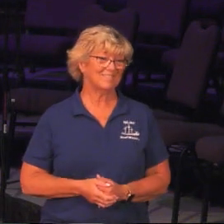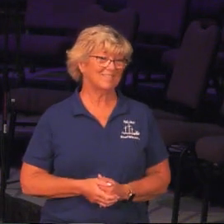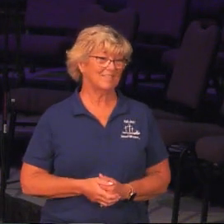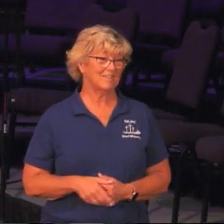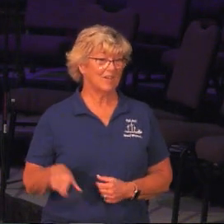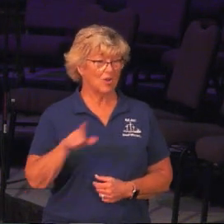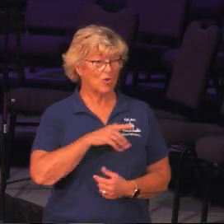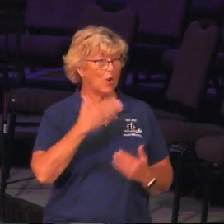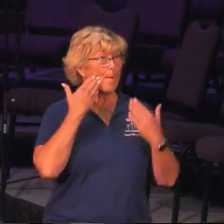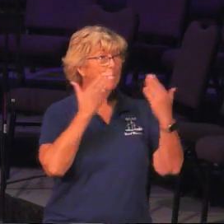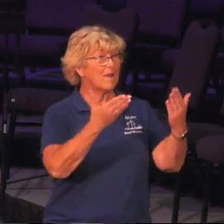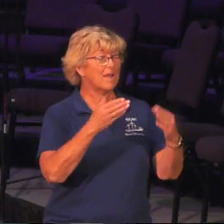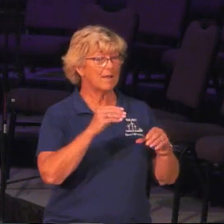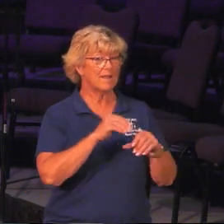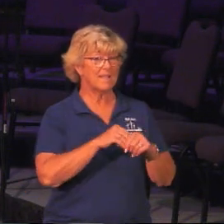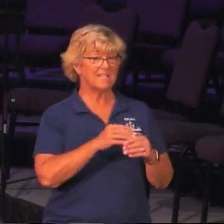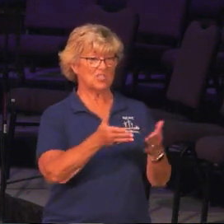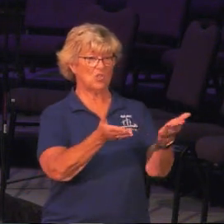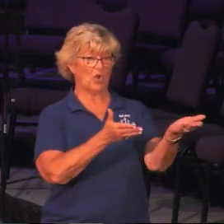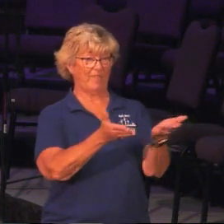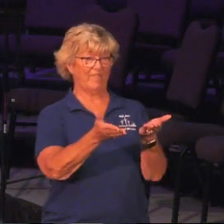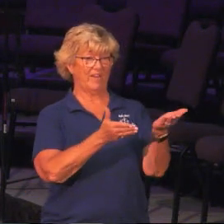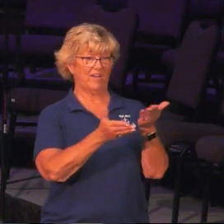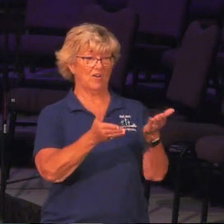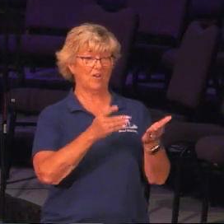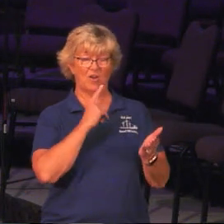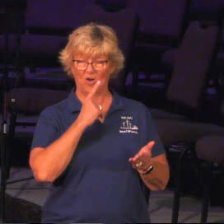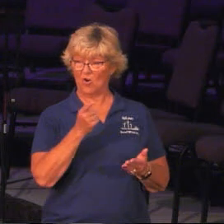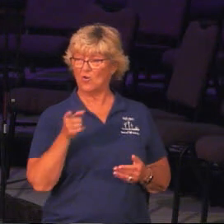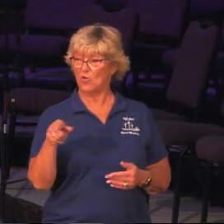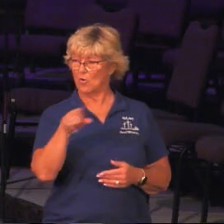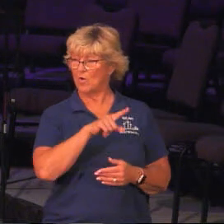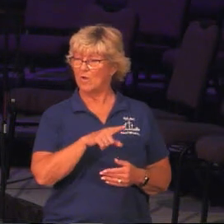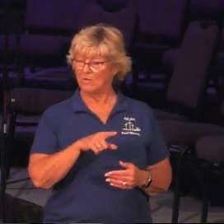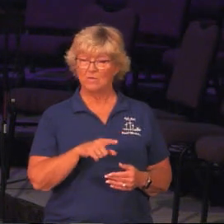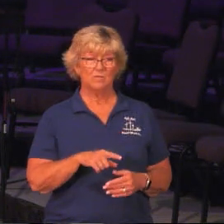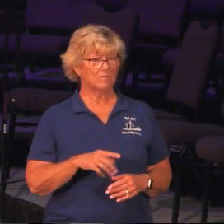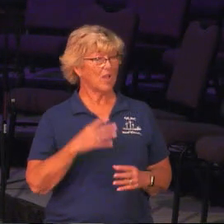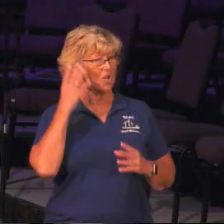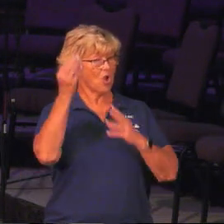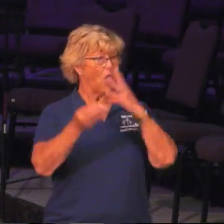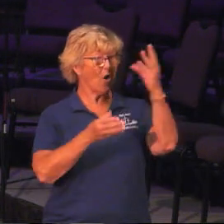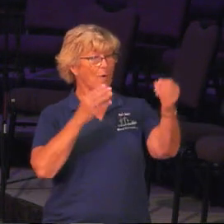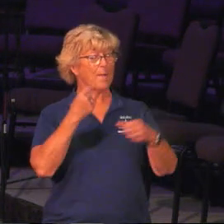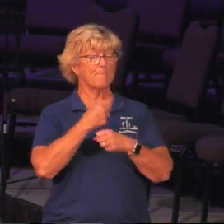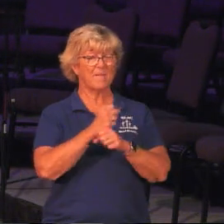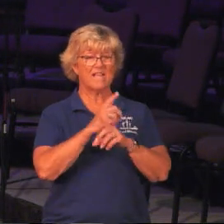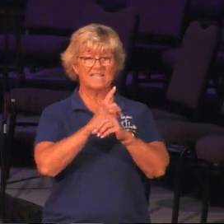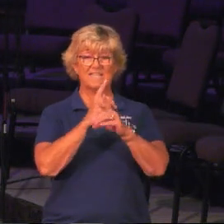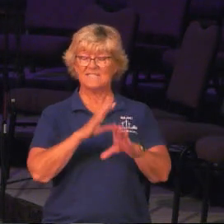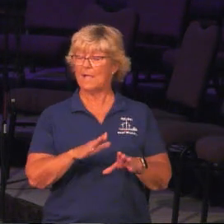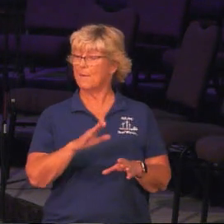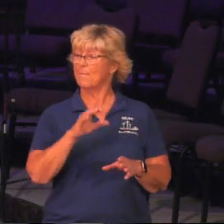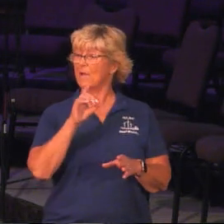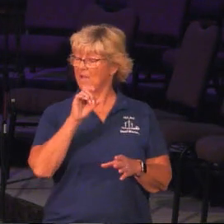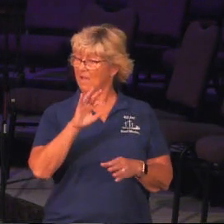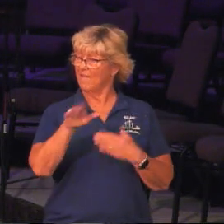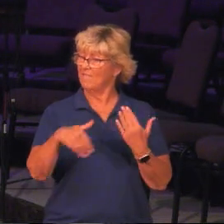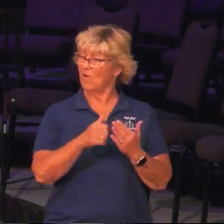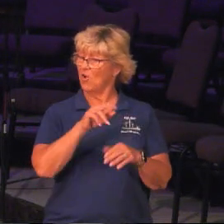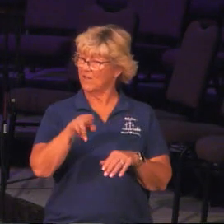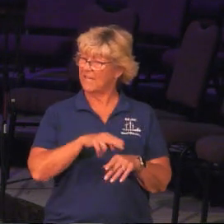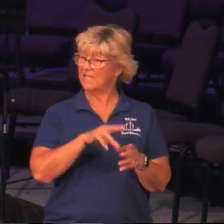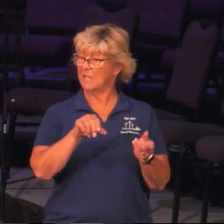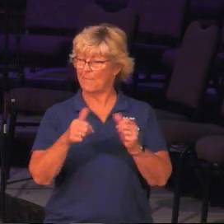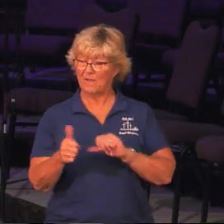Are you obedient in serving? Are you therefore going and making disciples of all nations, baptizing in the name of the Father, the